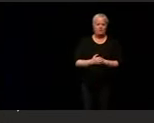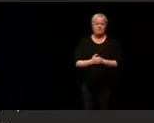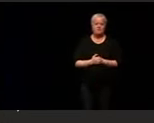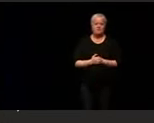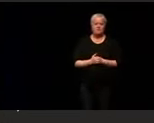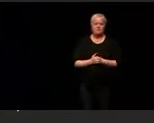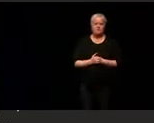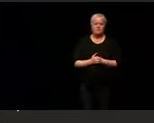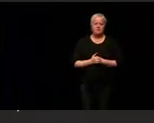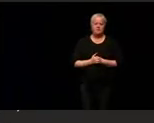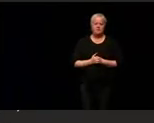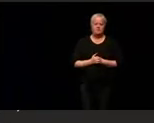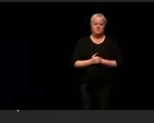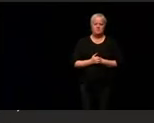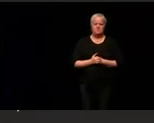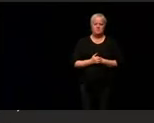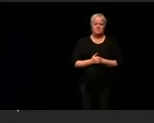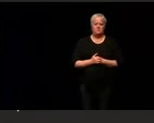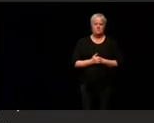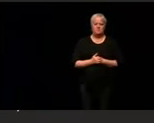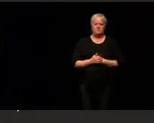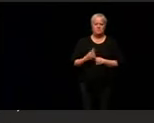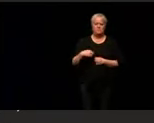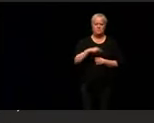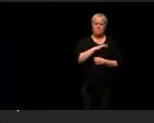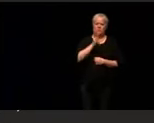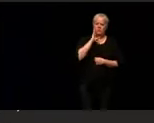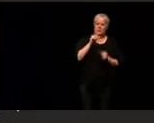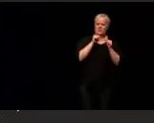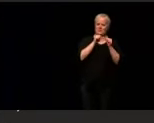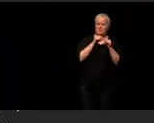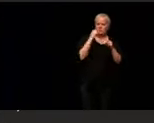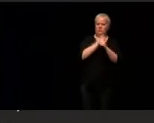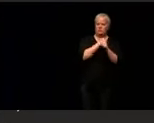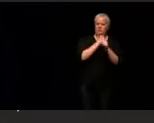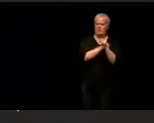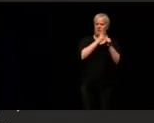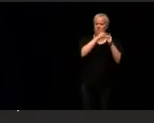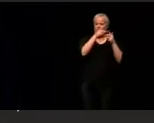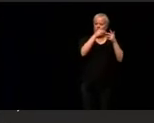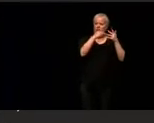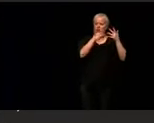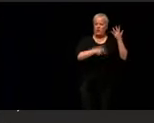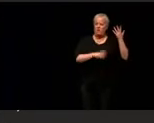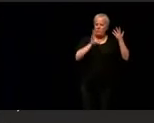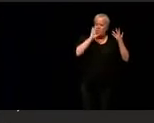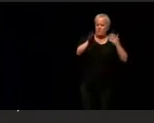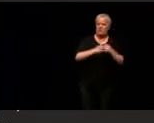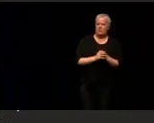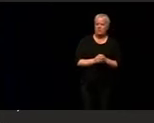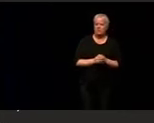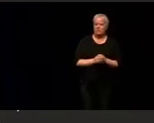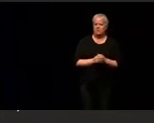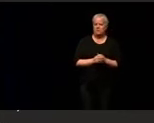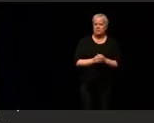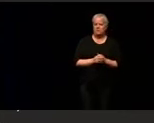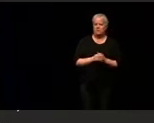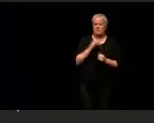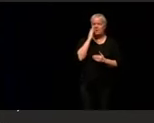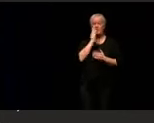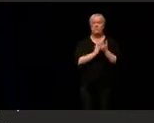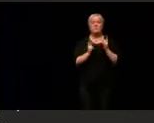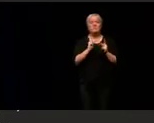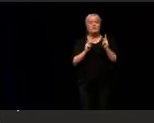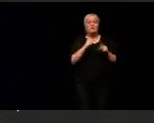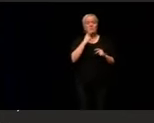is all about. That's what we will continue to fight for. And I know some say that the odds are